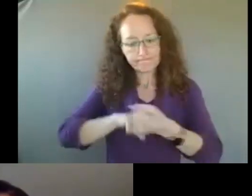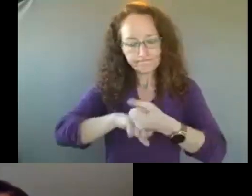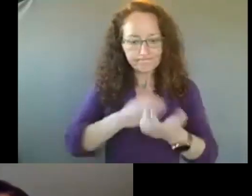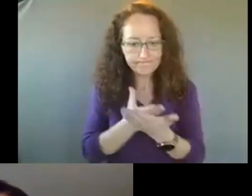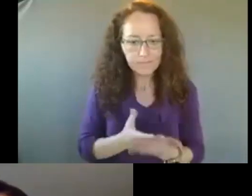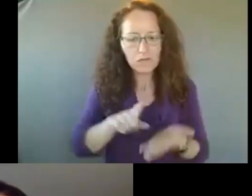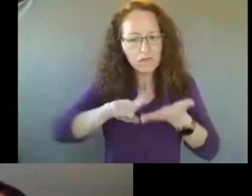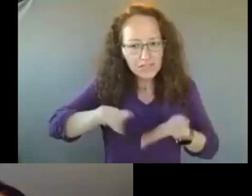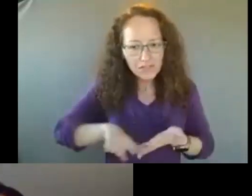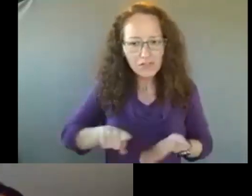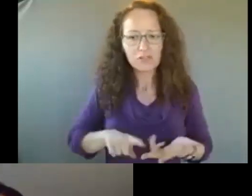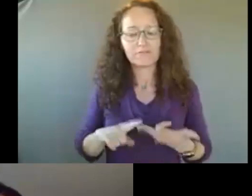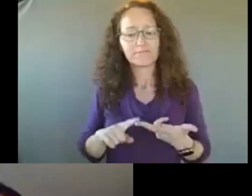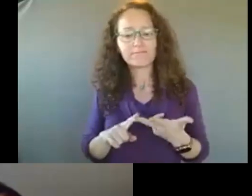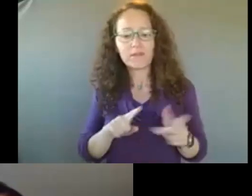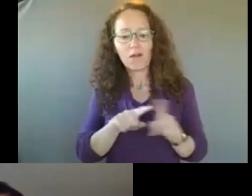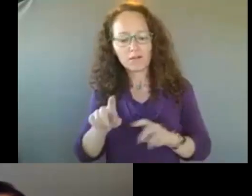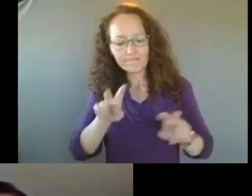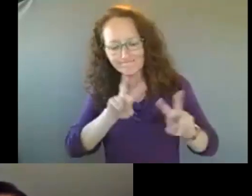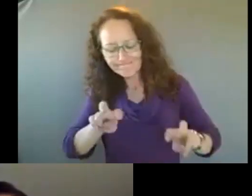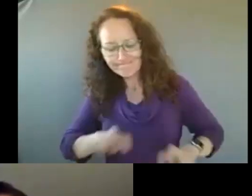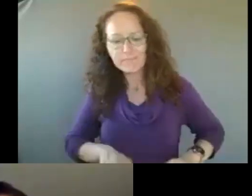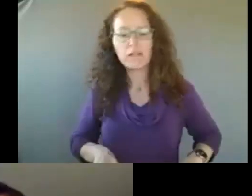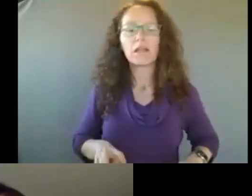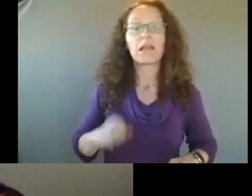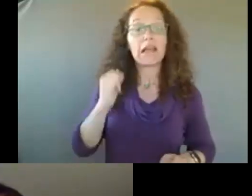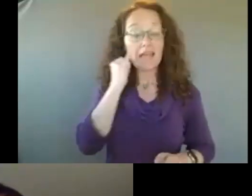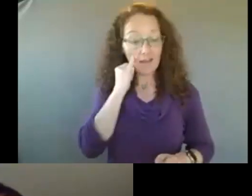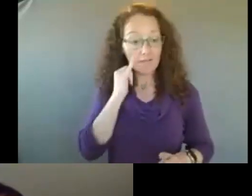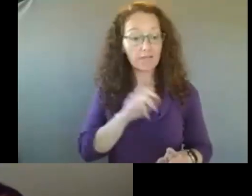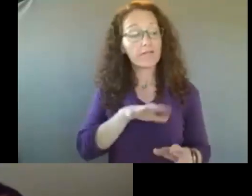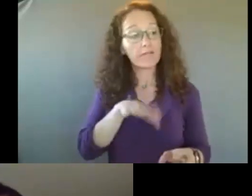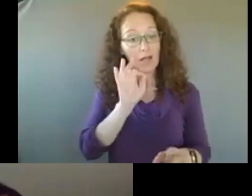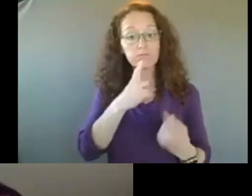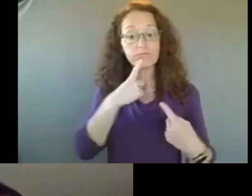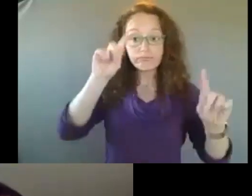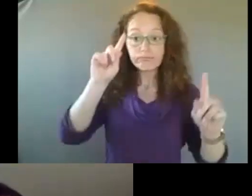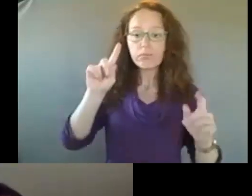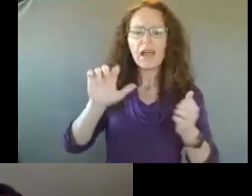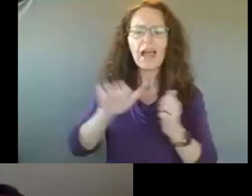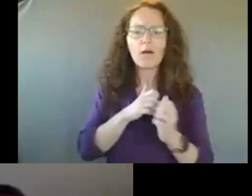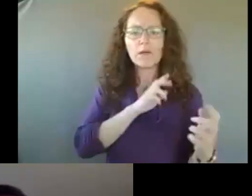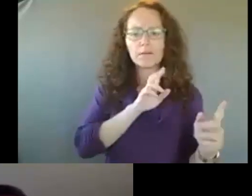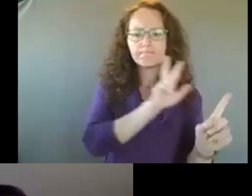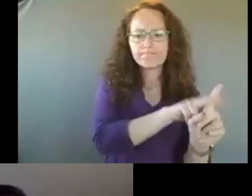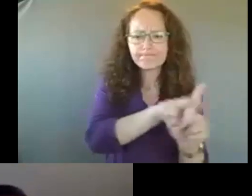and then try to build on widespread adaptation if we find them to be effective at reducing violence.